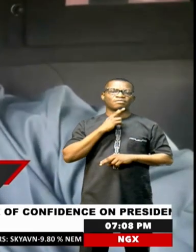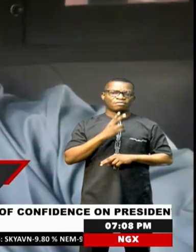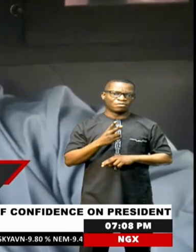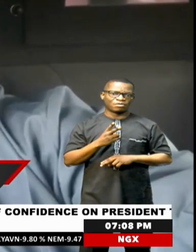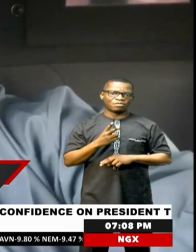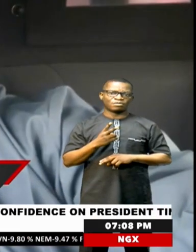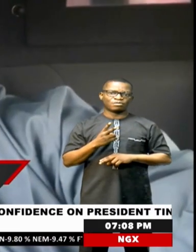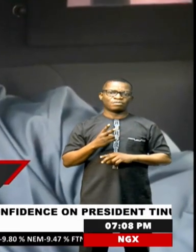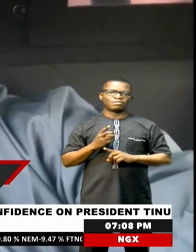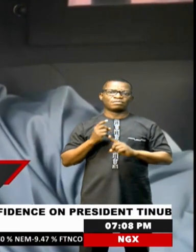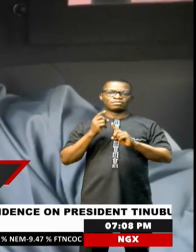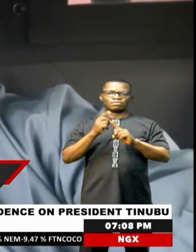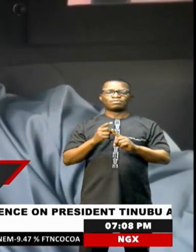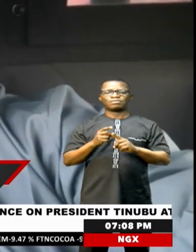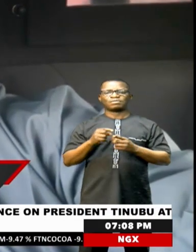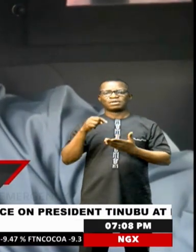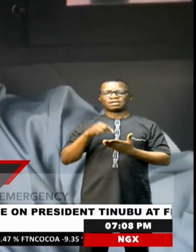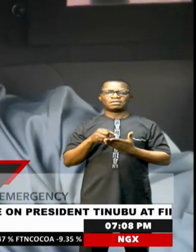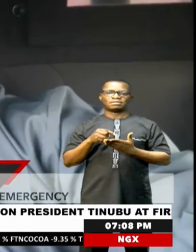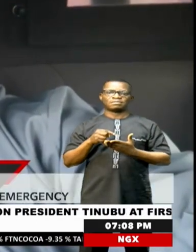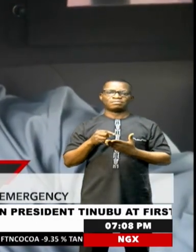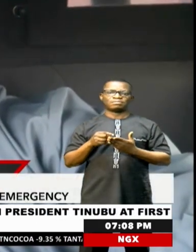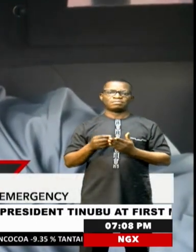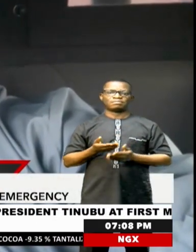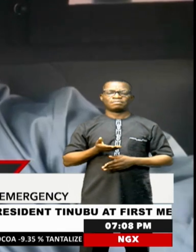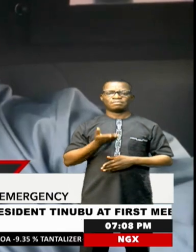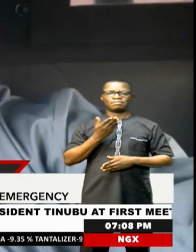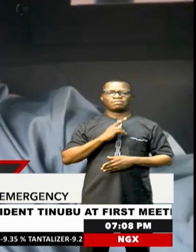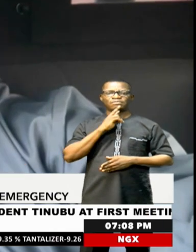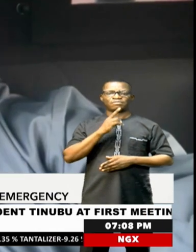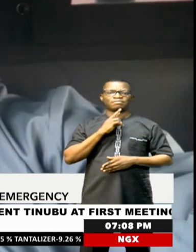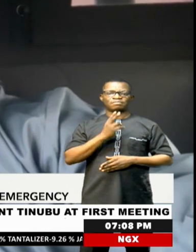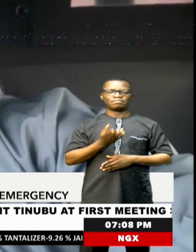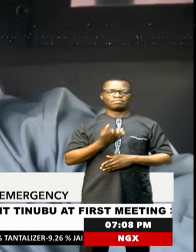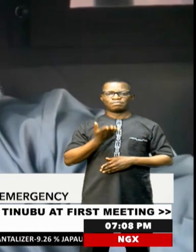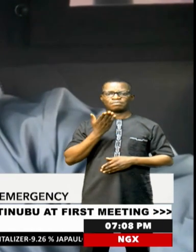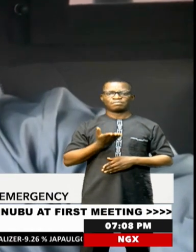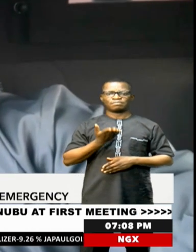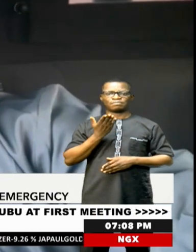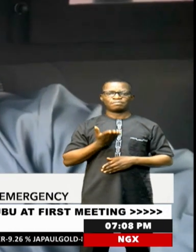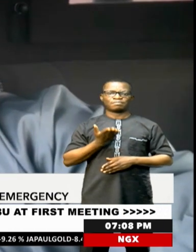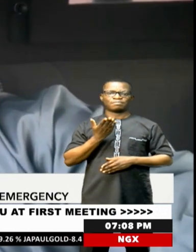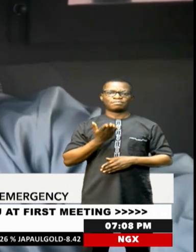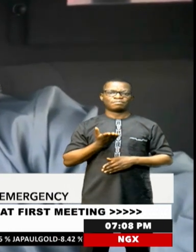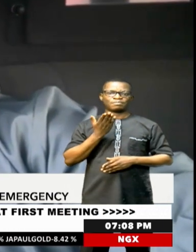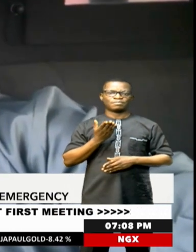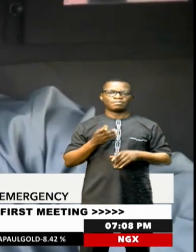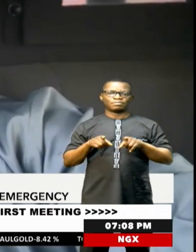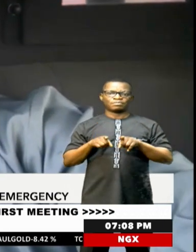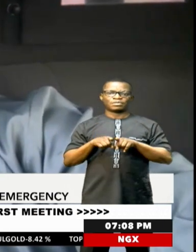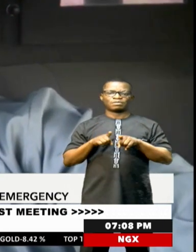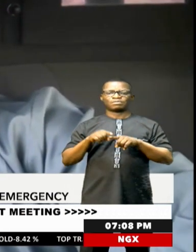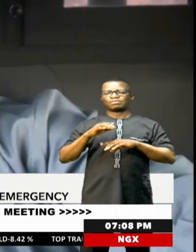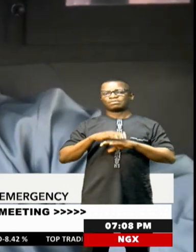curtailing the impact, you know, of this disease in short to mitigate the impact of the outbreak even if it